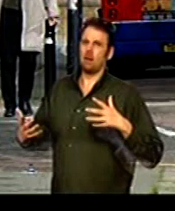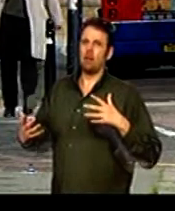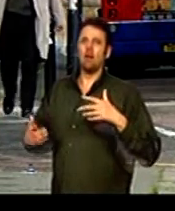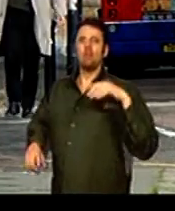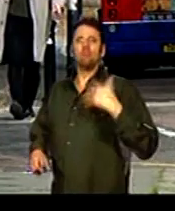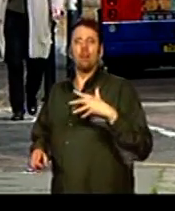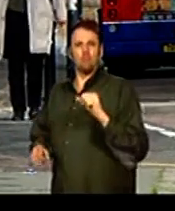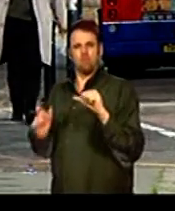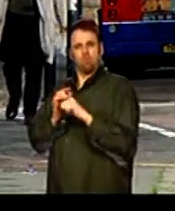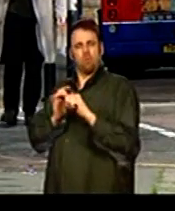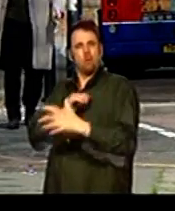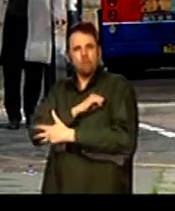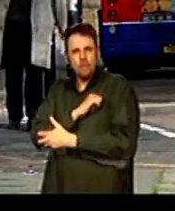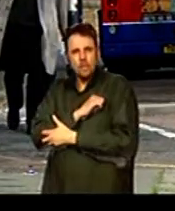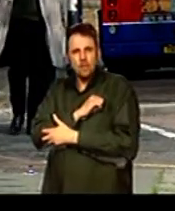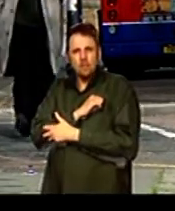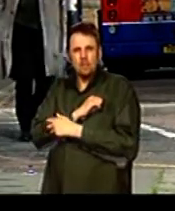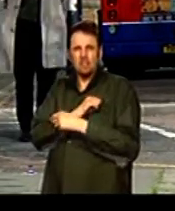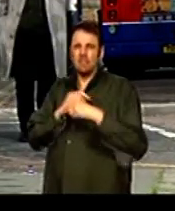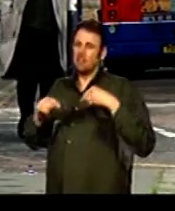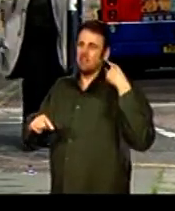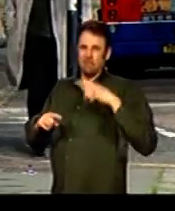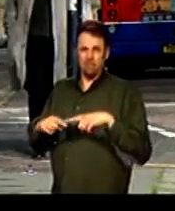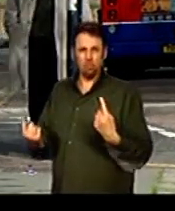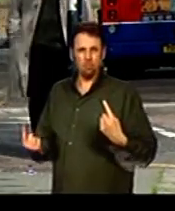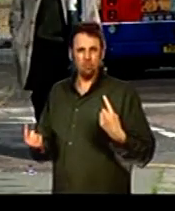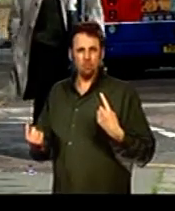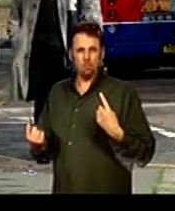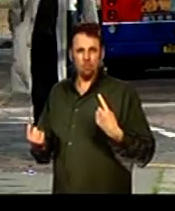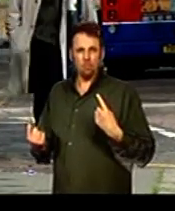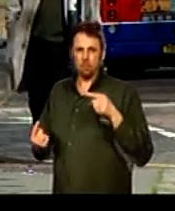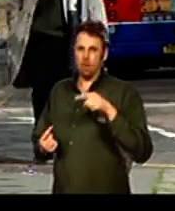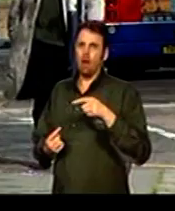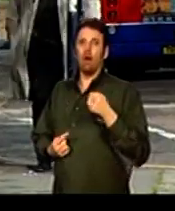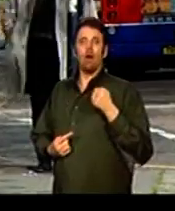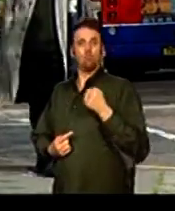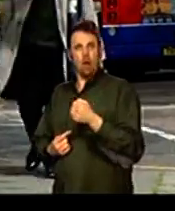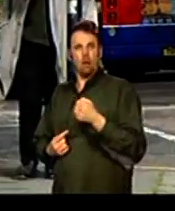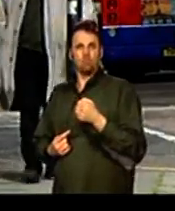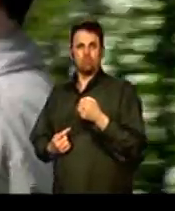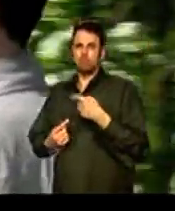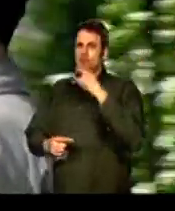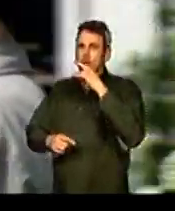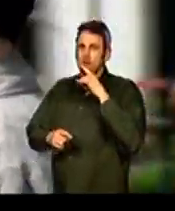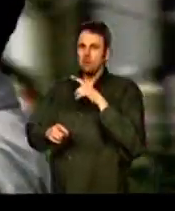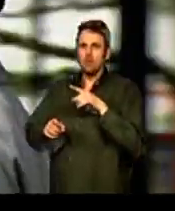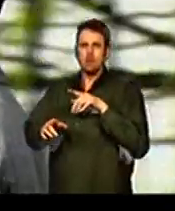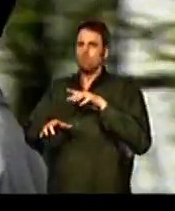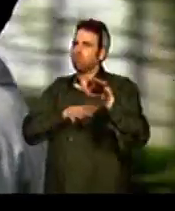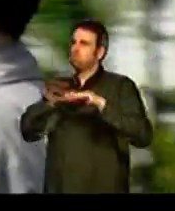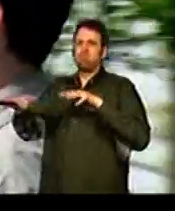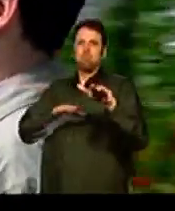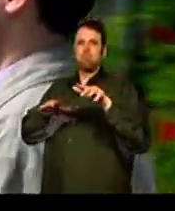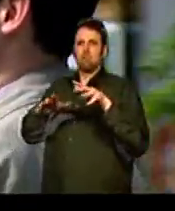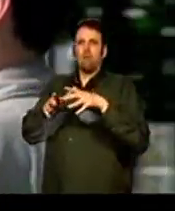may have had its problems with the poverty but it was nothing compared to London. Although the railways had allowed many people to escape to more civilized suburbs,